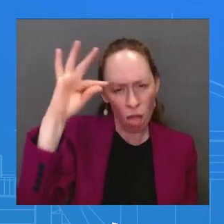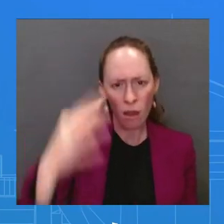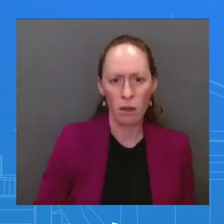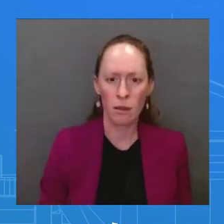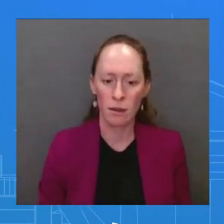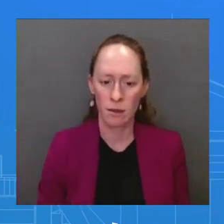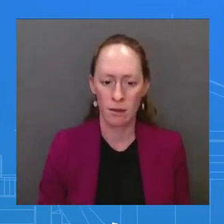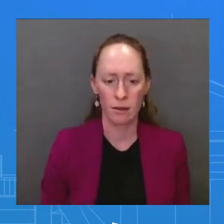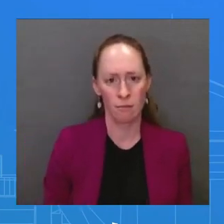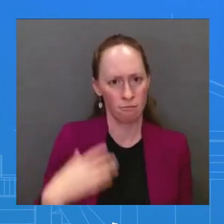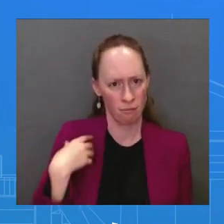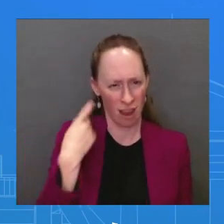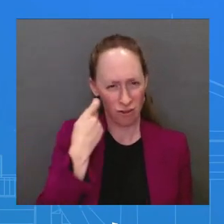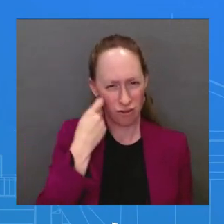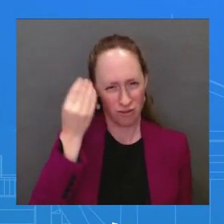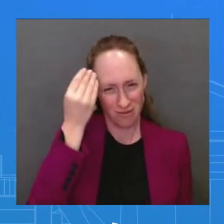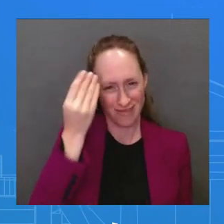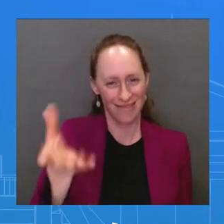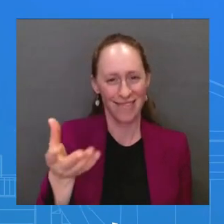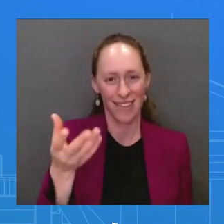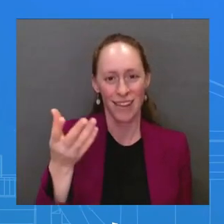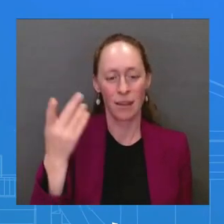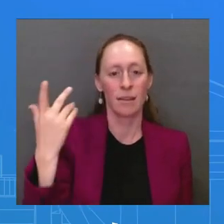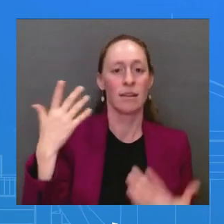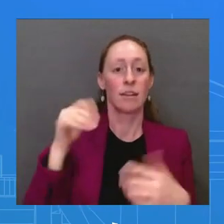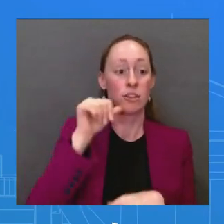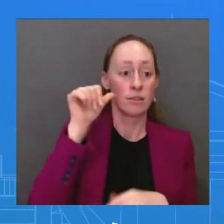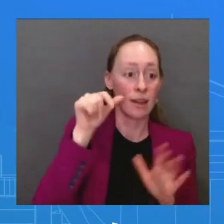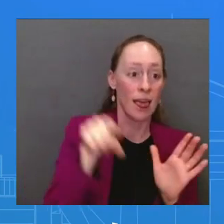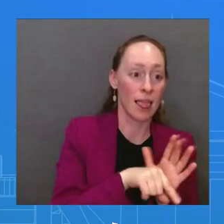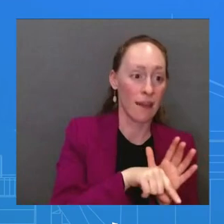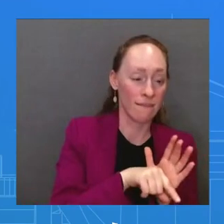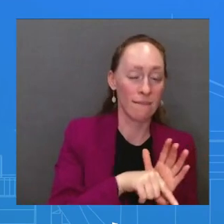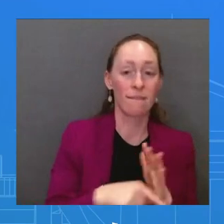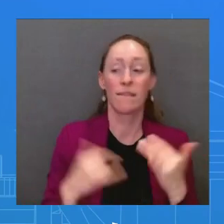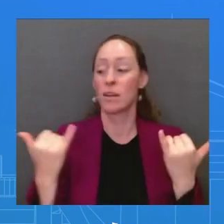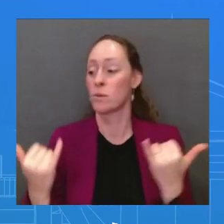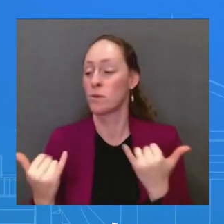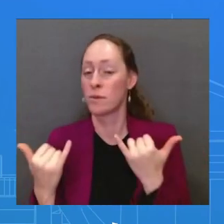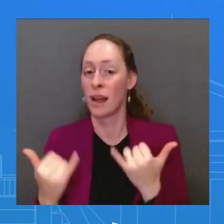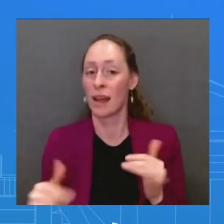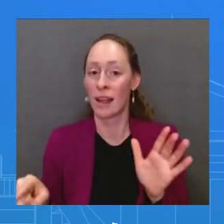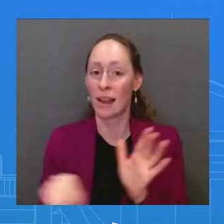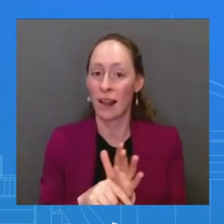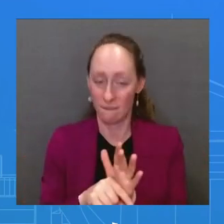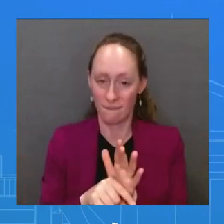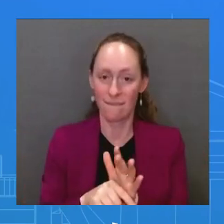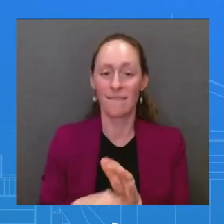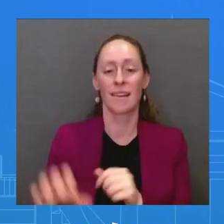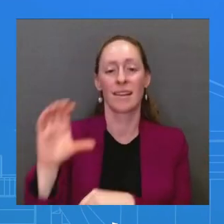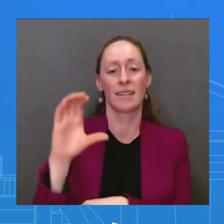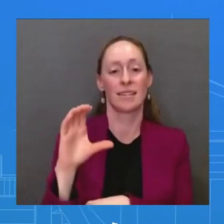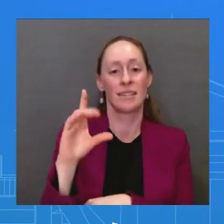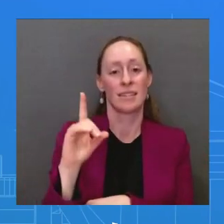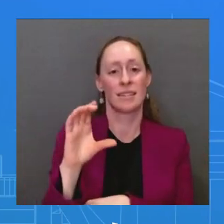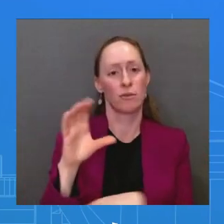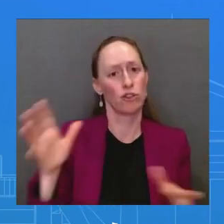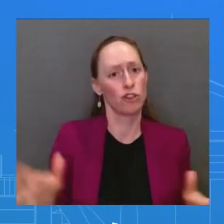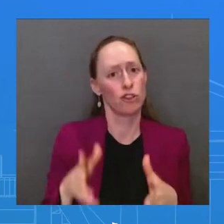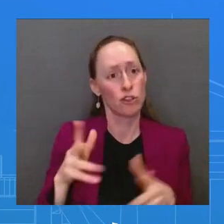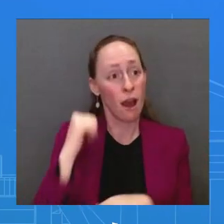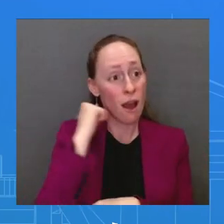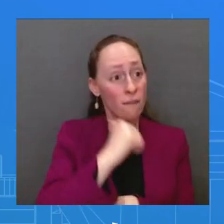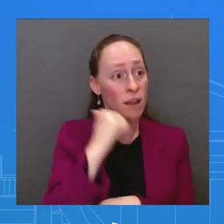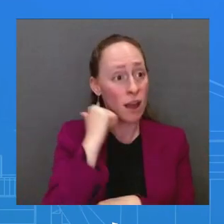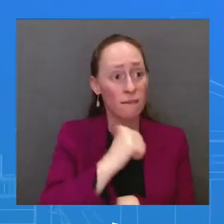Today he took a test, and it was negative. The CDC does not recommend testing every day after a close contact. That is not my – I'm